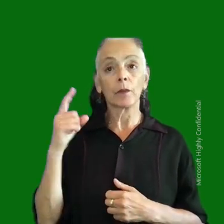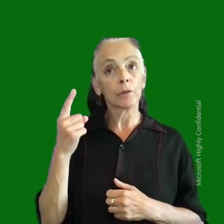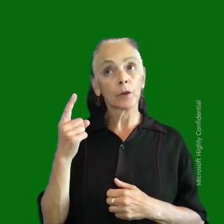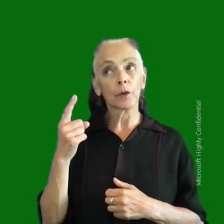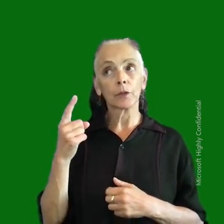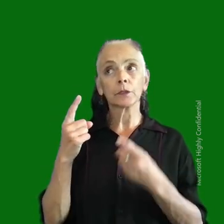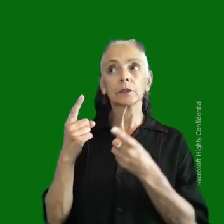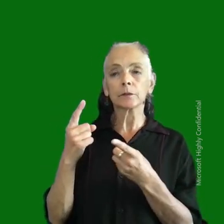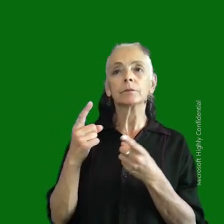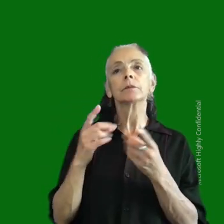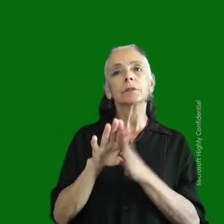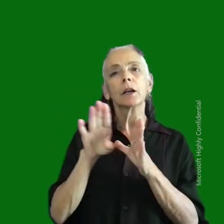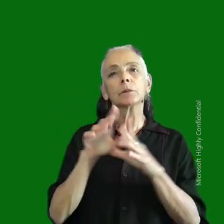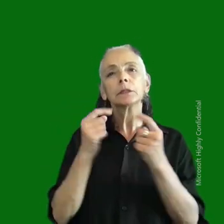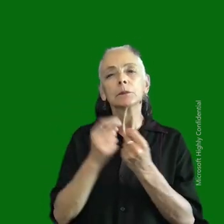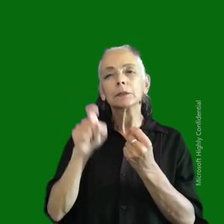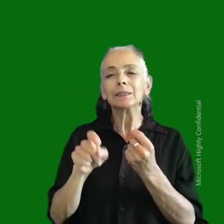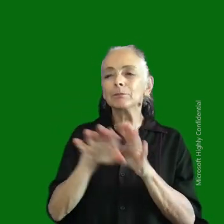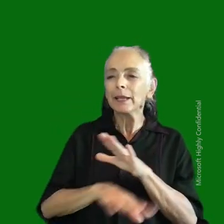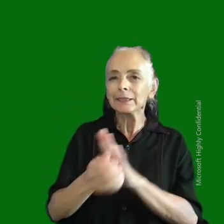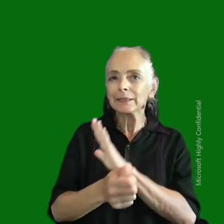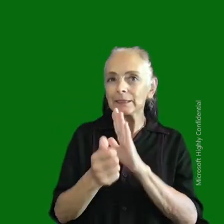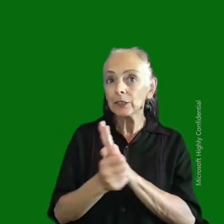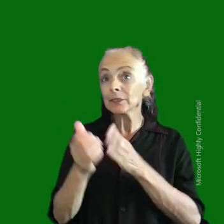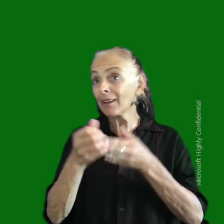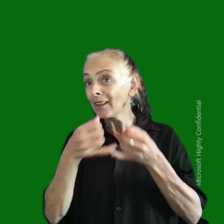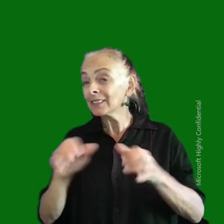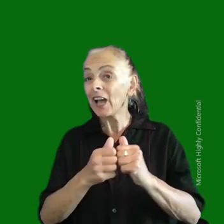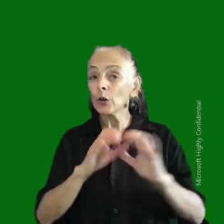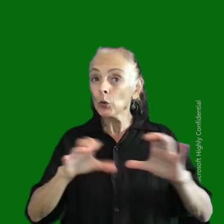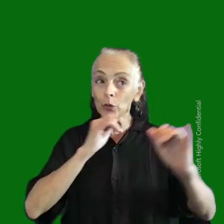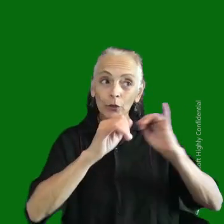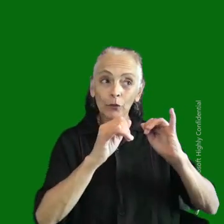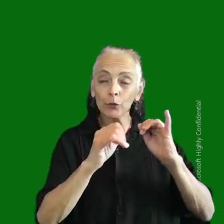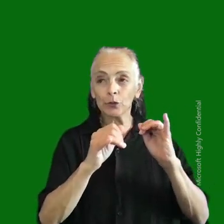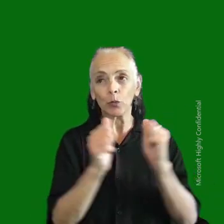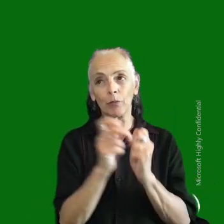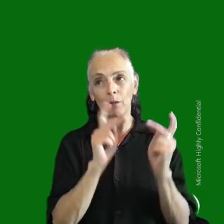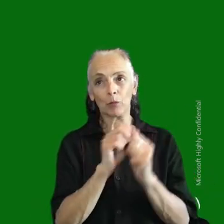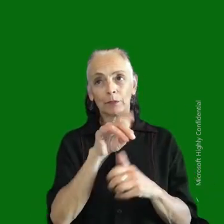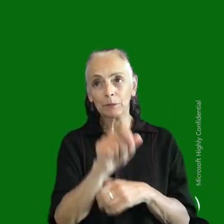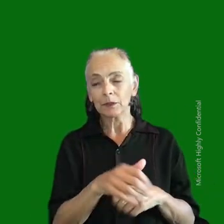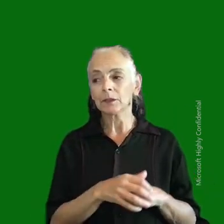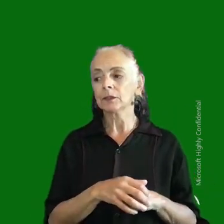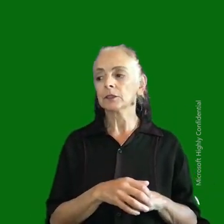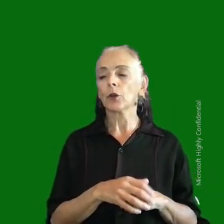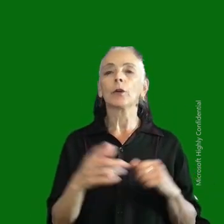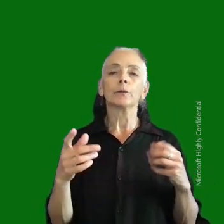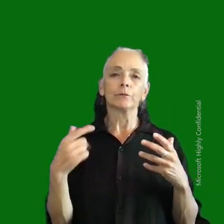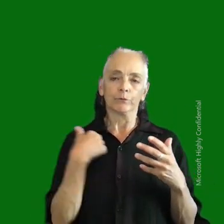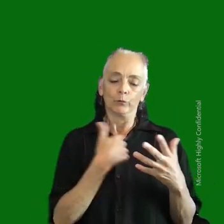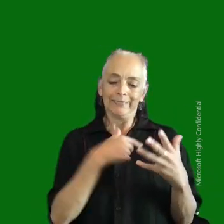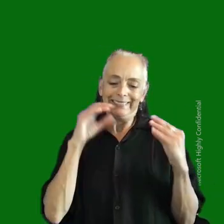skills and guidelines on how to conduct interviews with people with disabilities. So we do a really short introduction to what some of those basic skills and guidelines